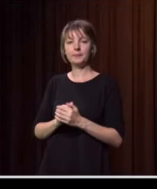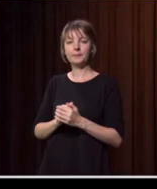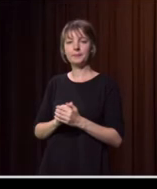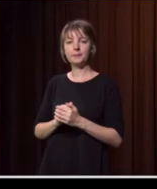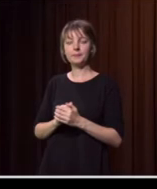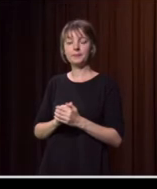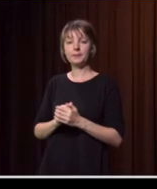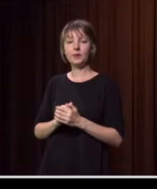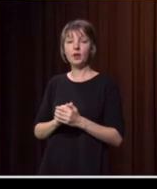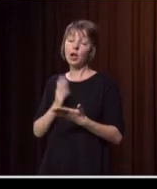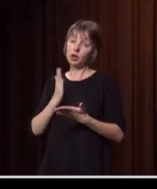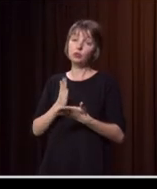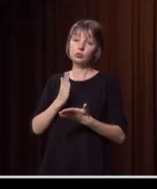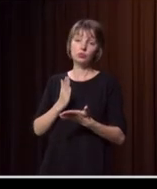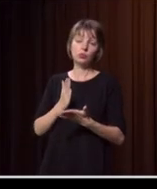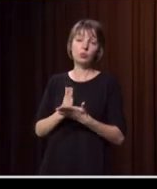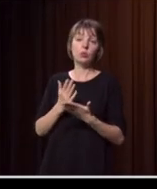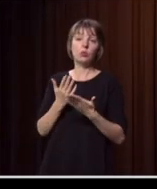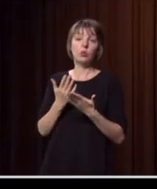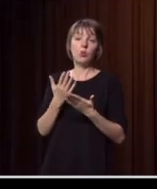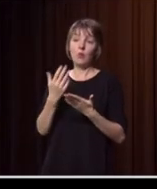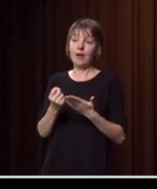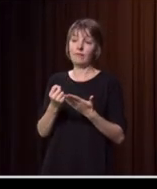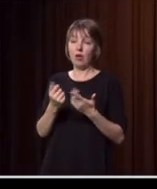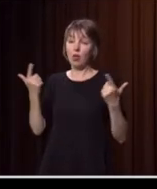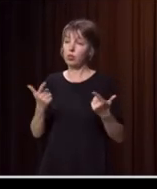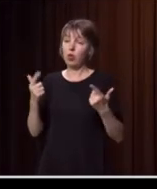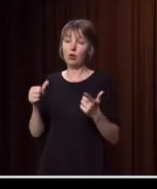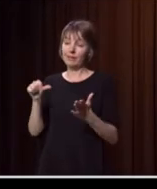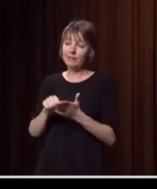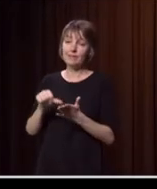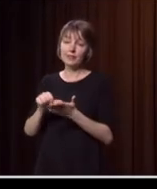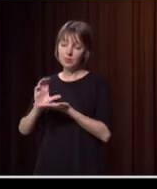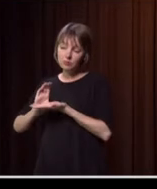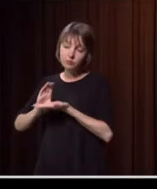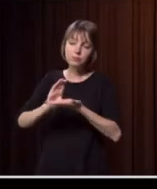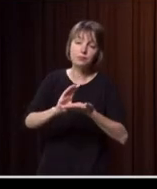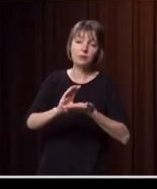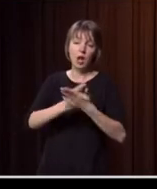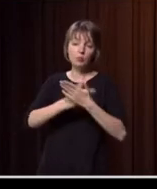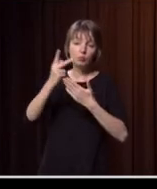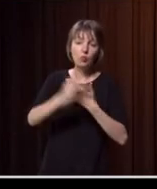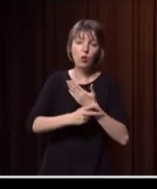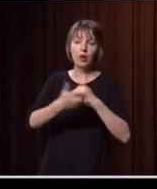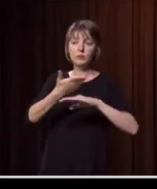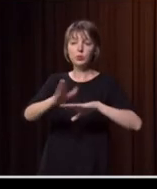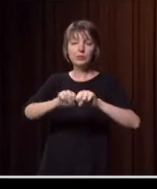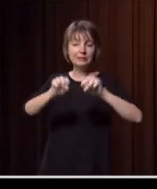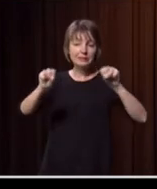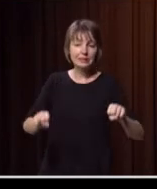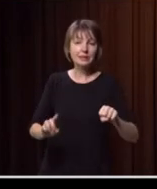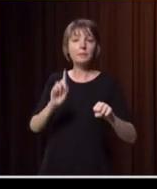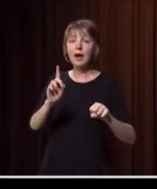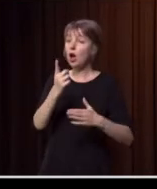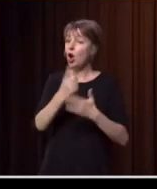me wrong, we are seeing a record amount of investment in monies, in programs, in systems, but they're only as